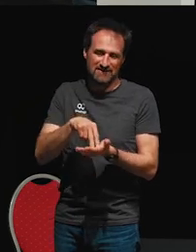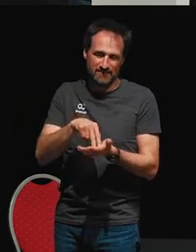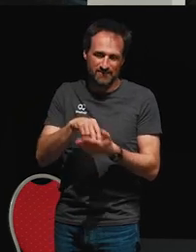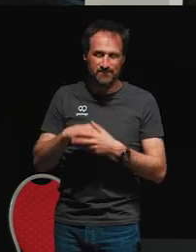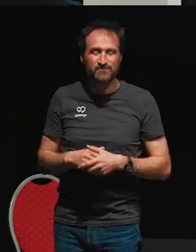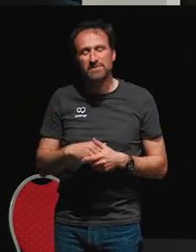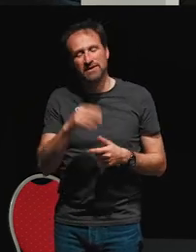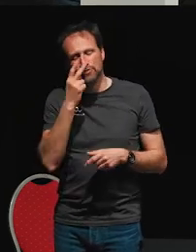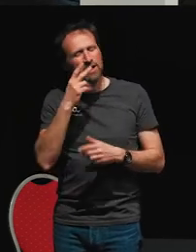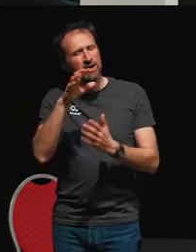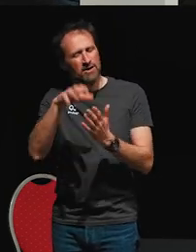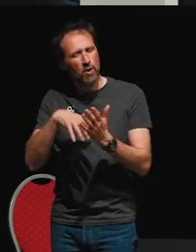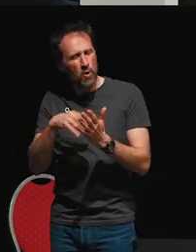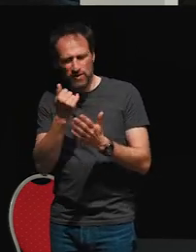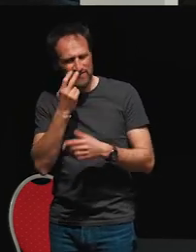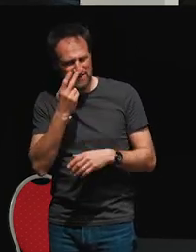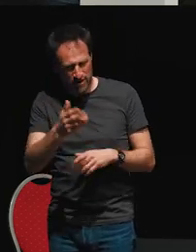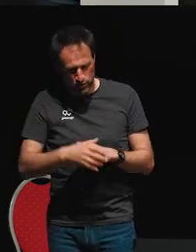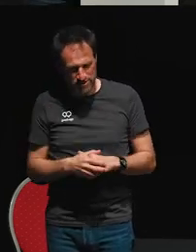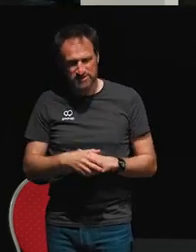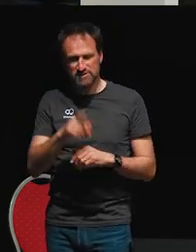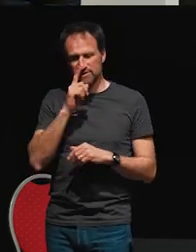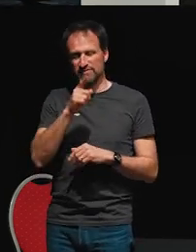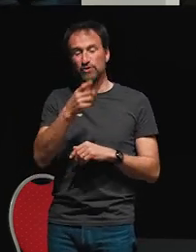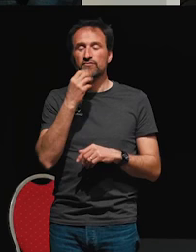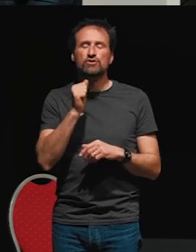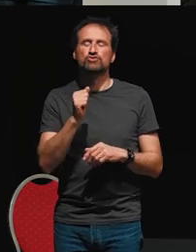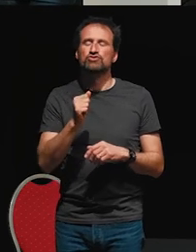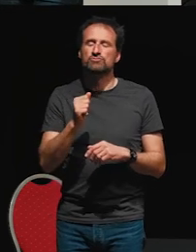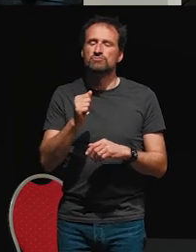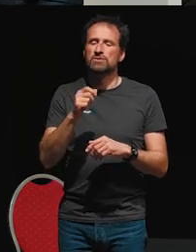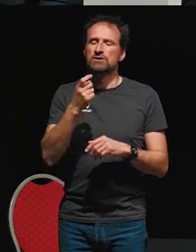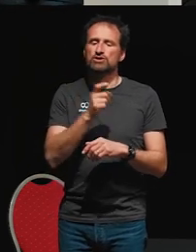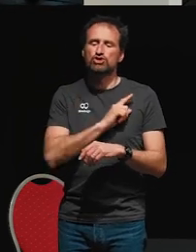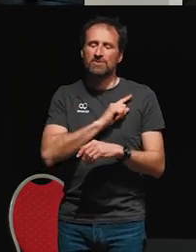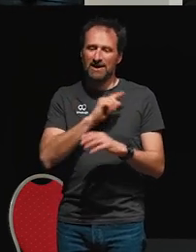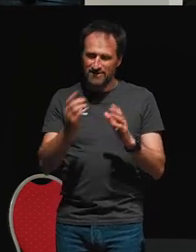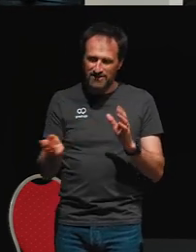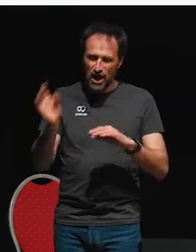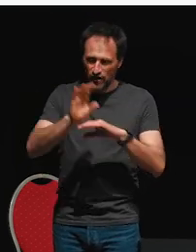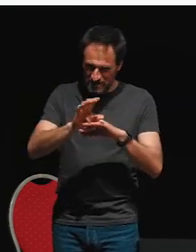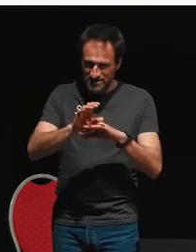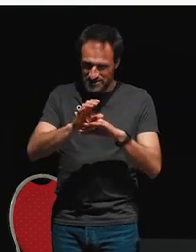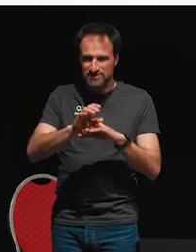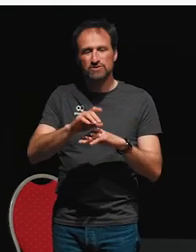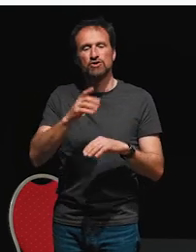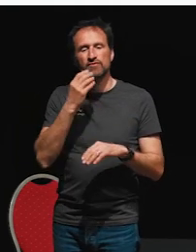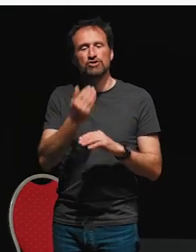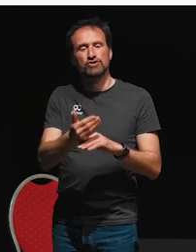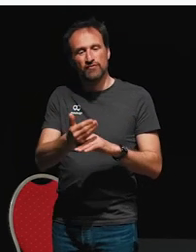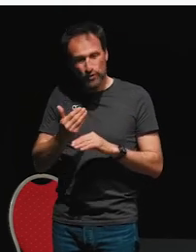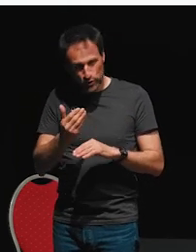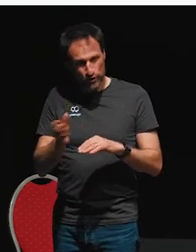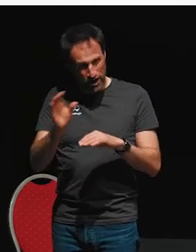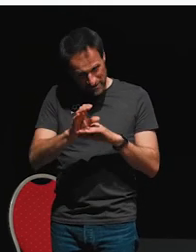what you want to do when you're working with these state loops is you want to set up a subject, and you want to set it up early so that it's available to all subsequent